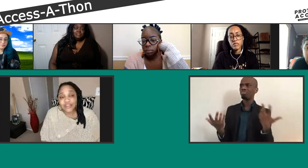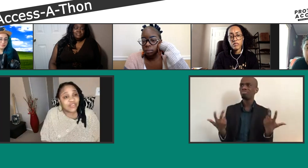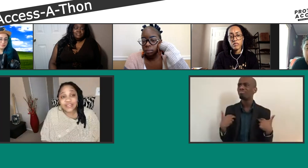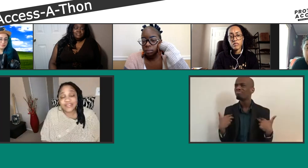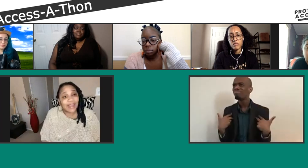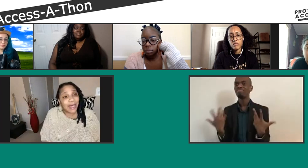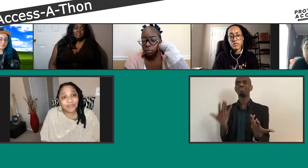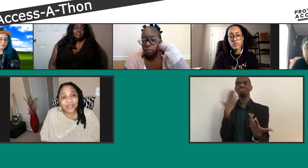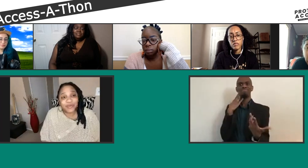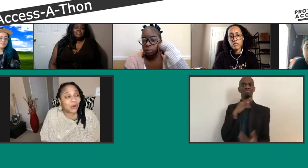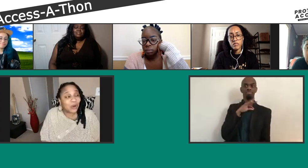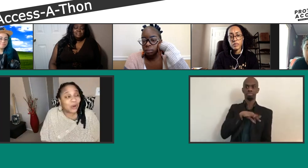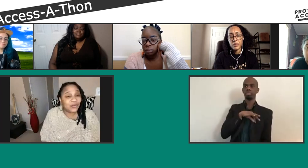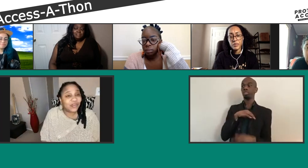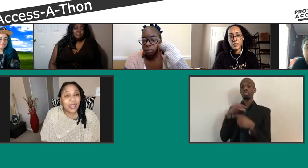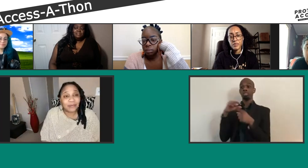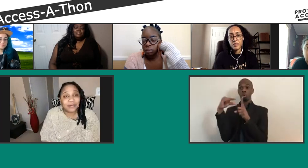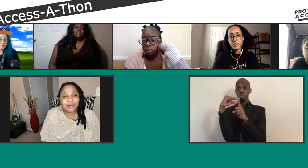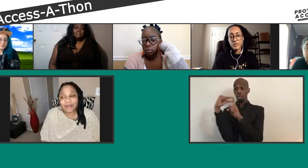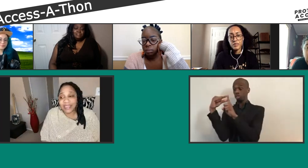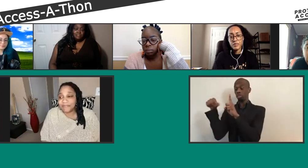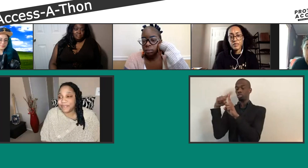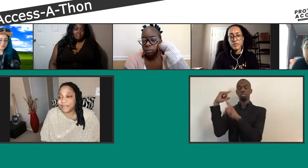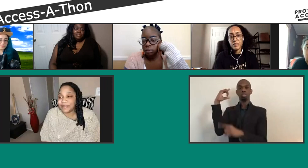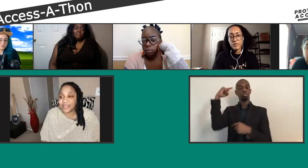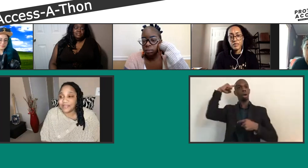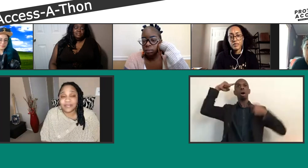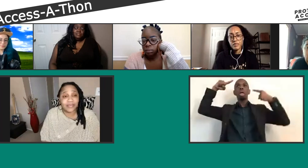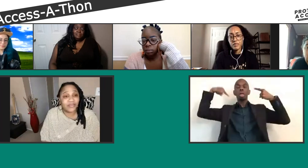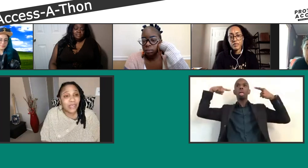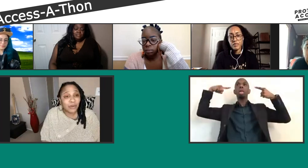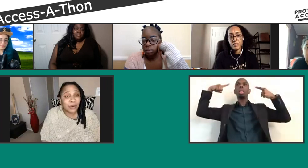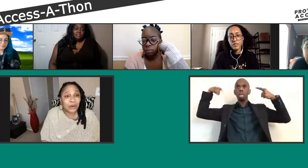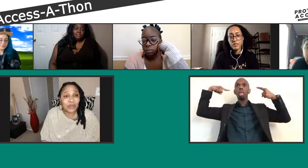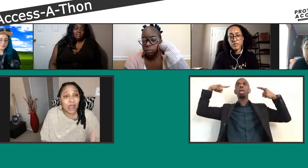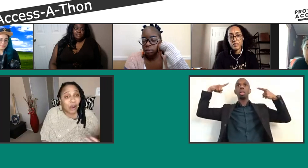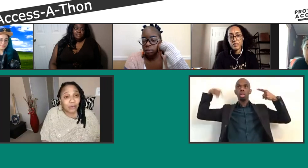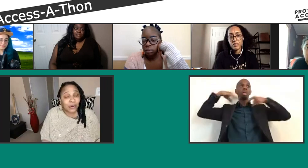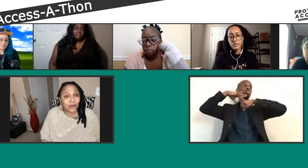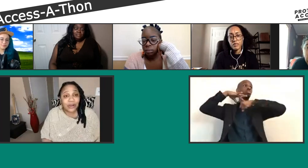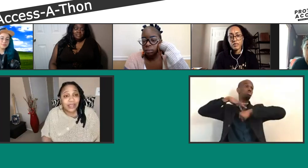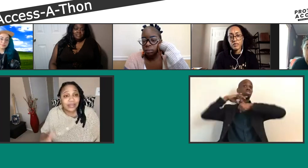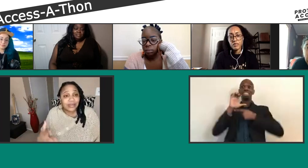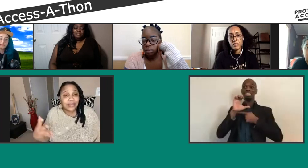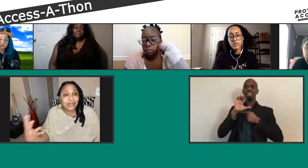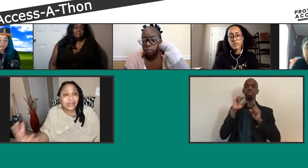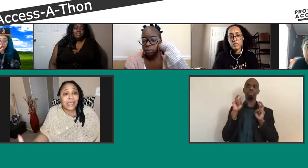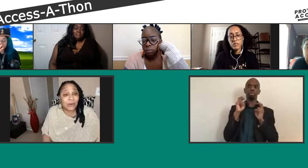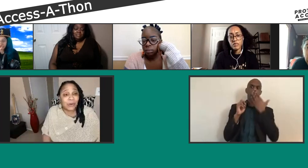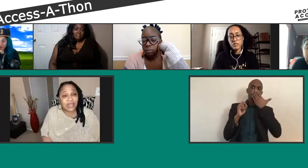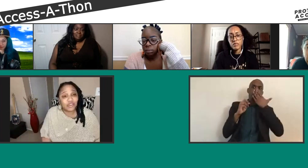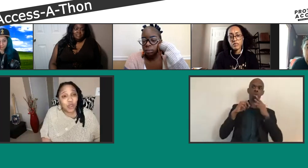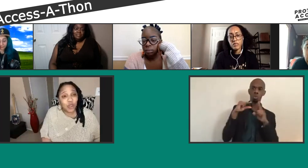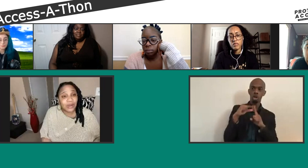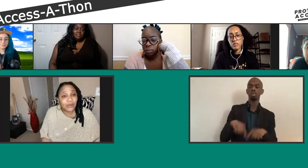It just doesn't stop. These words don't stop, right? These, these, the C word, the R word, the D